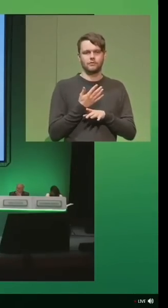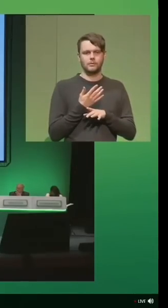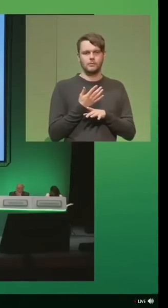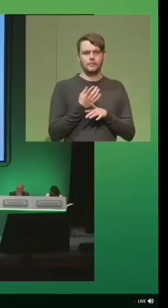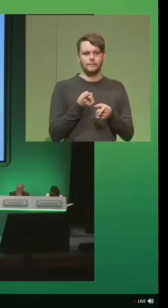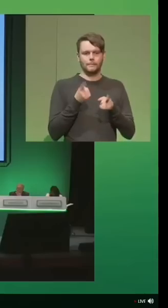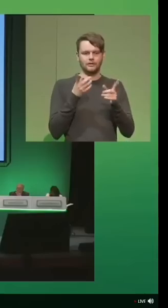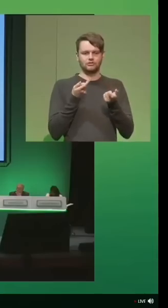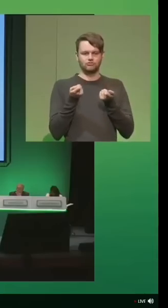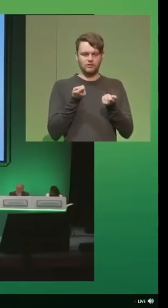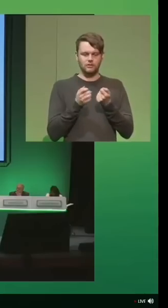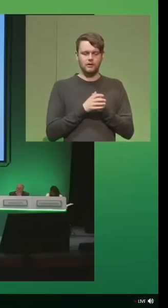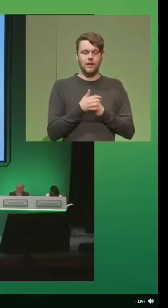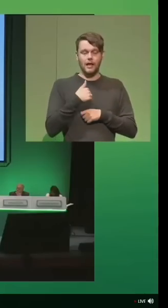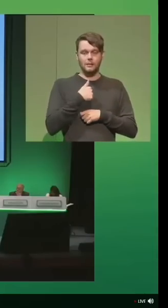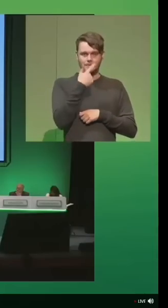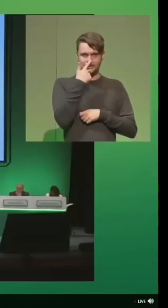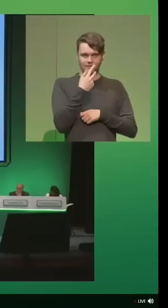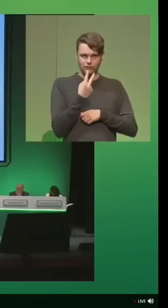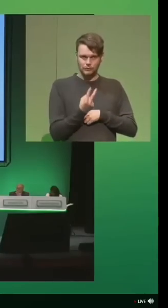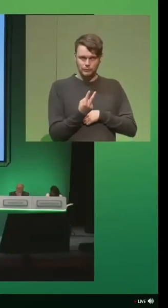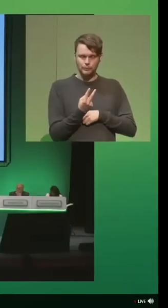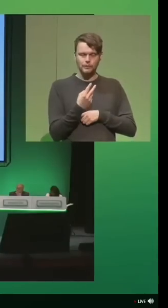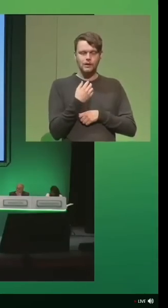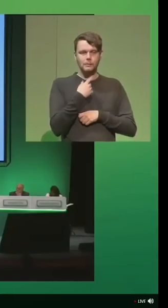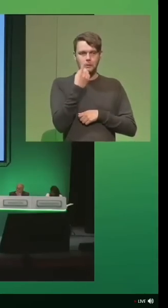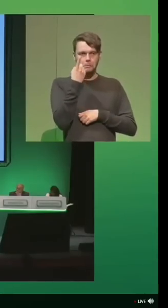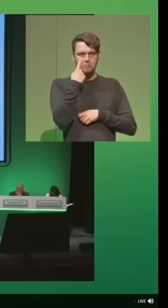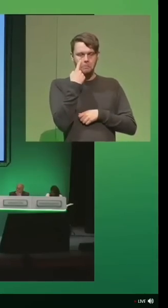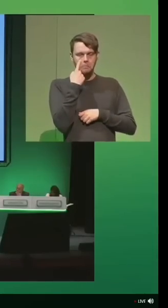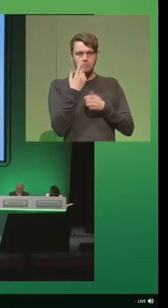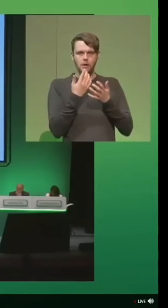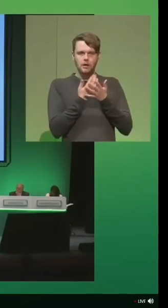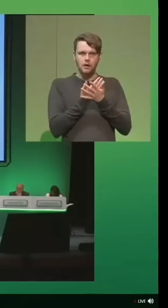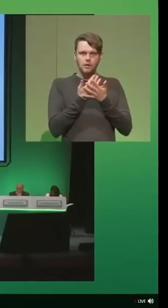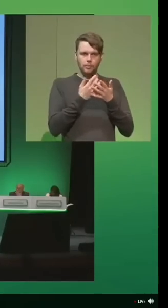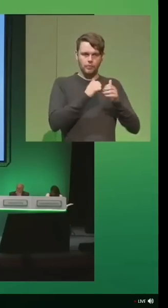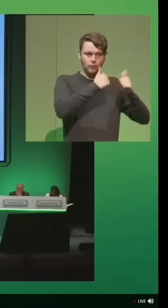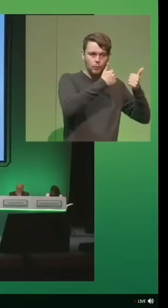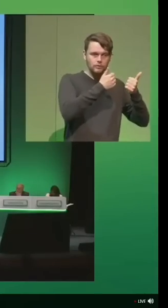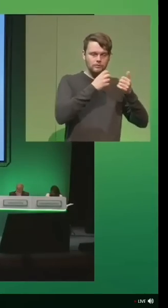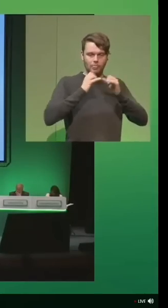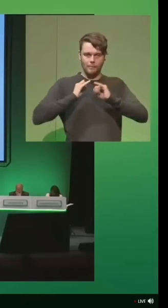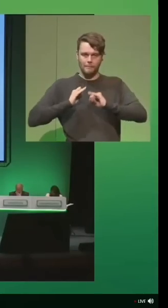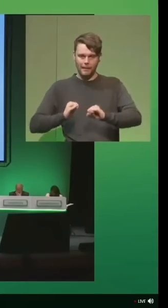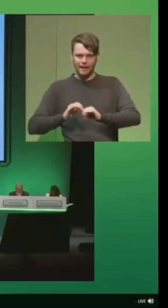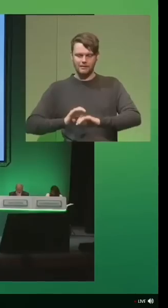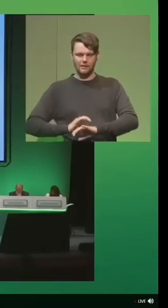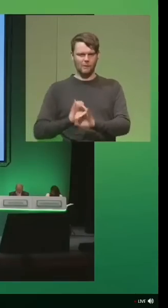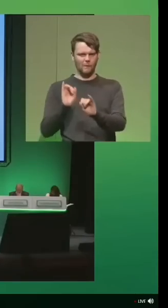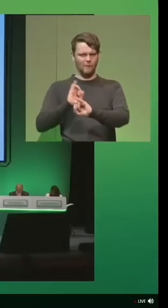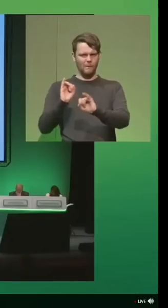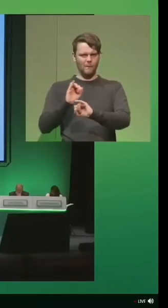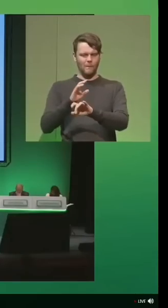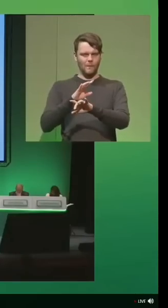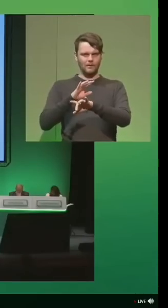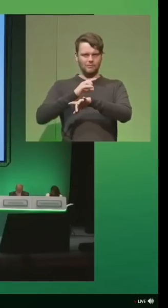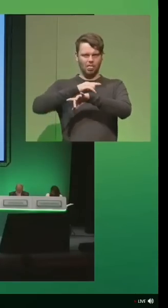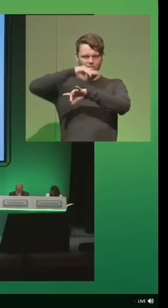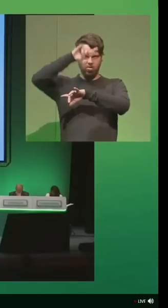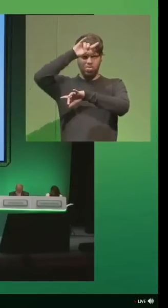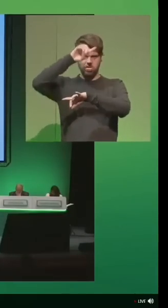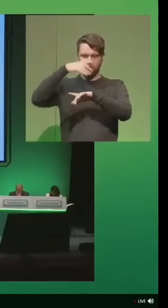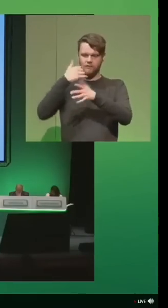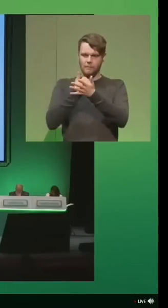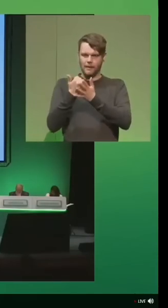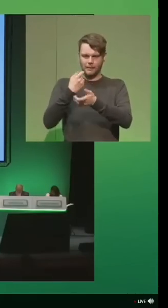I'm 72 years old and have witnessed the good, bad and ugly and pure evil that